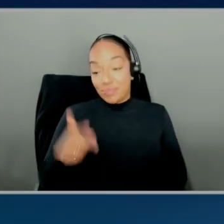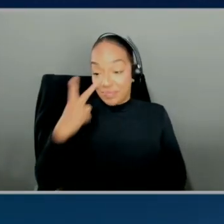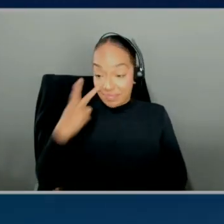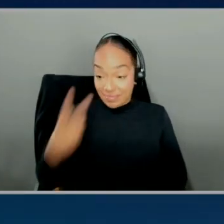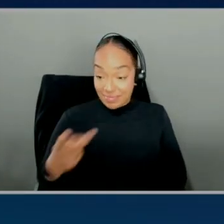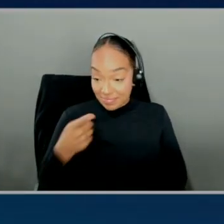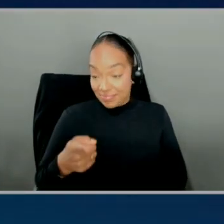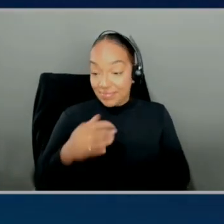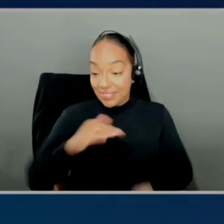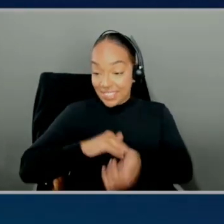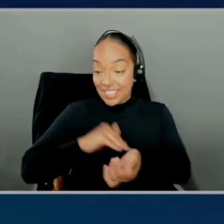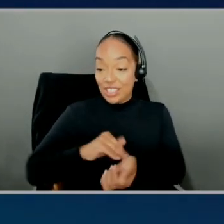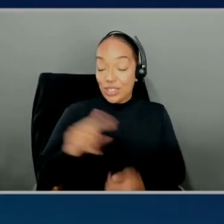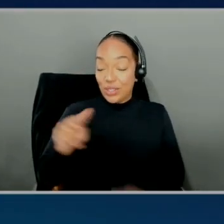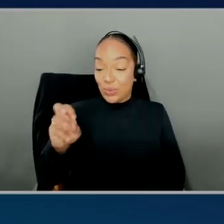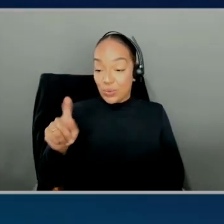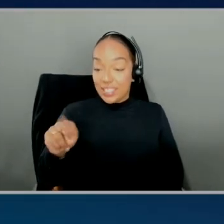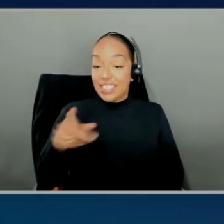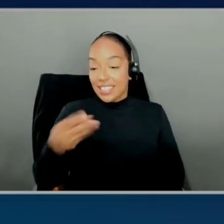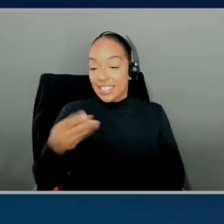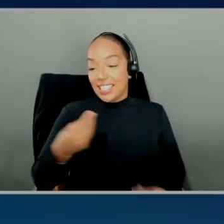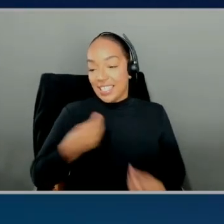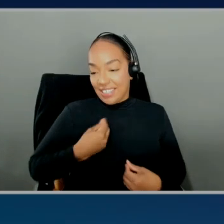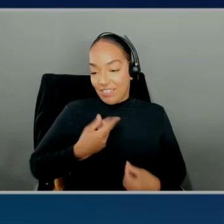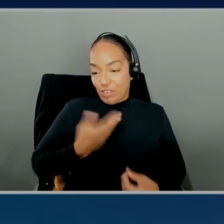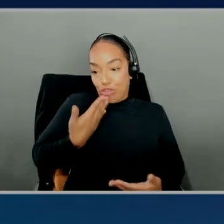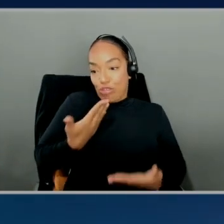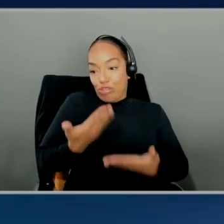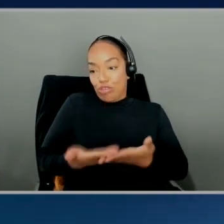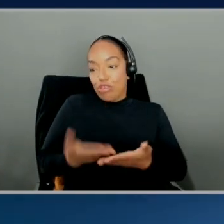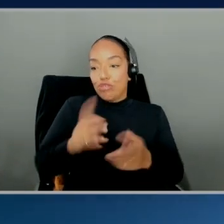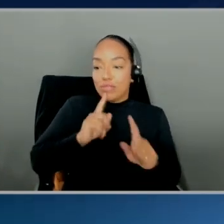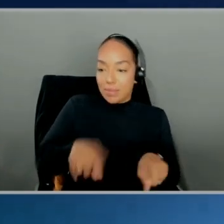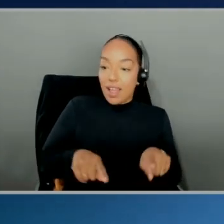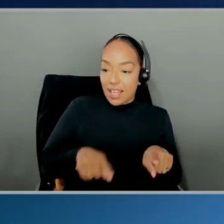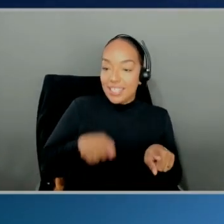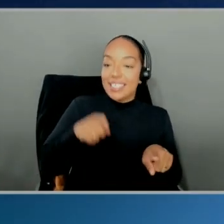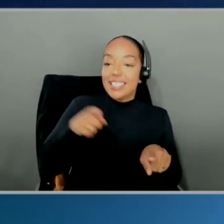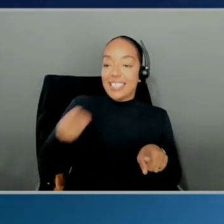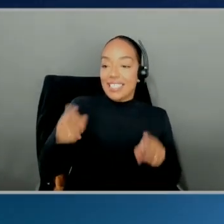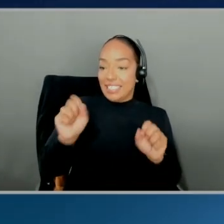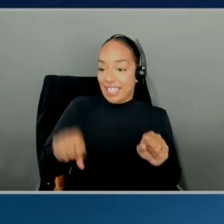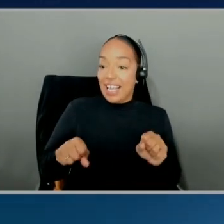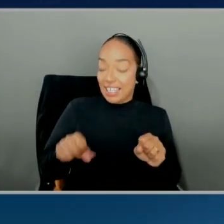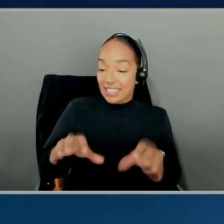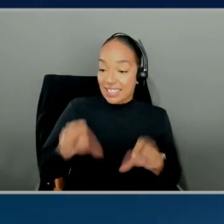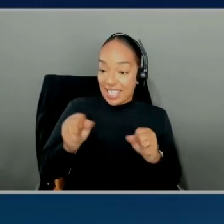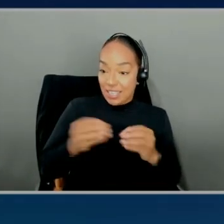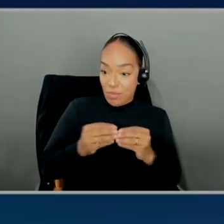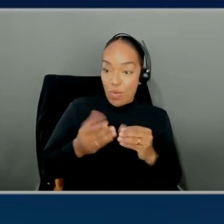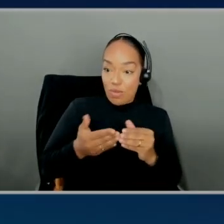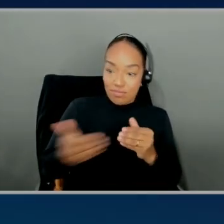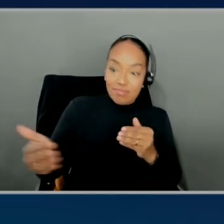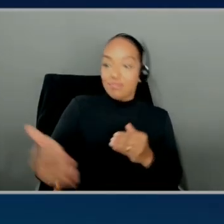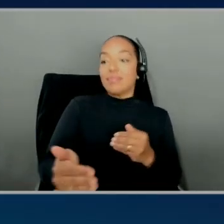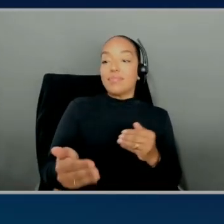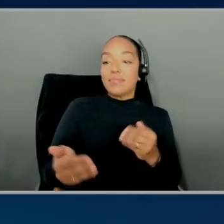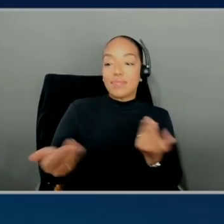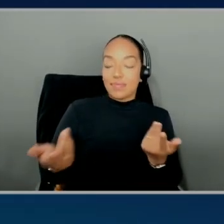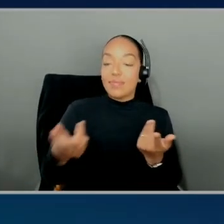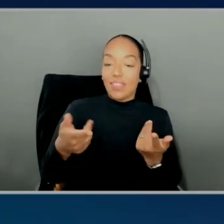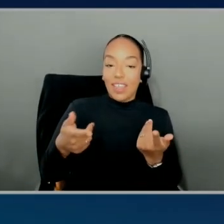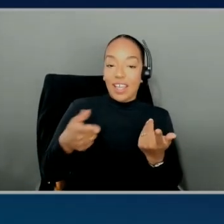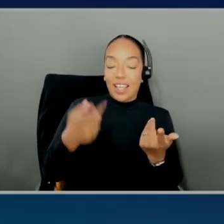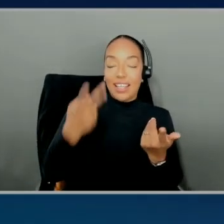Dr. Newton gave us a good response. But that's what he's here for. Yes. Even to take it further, right? Let's say that I hit a situation where